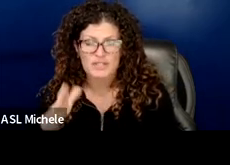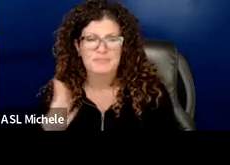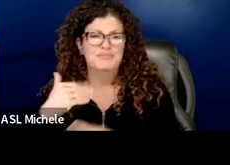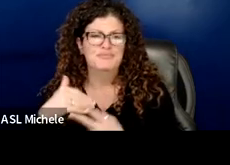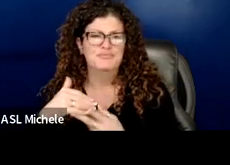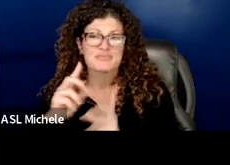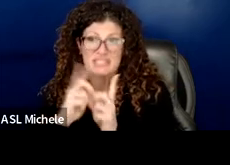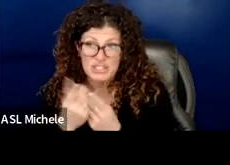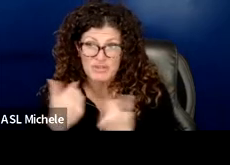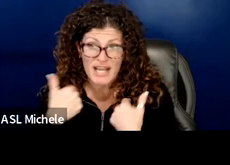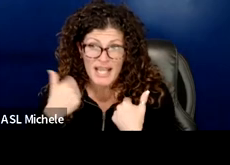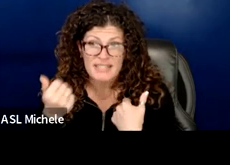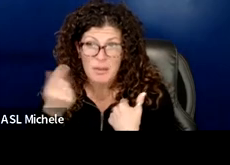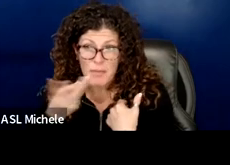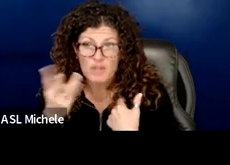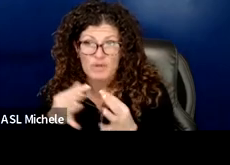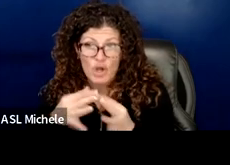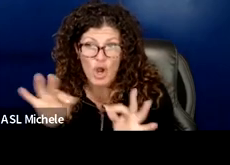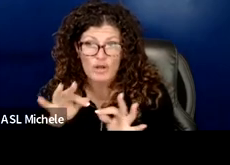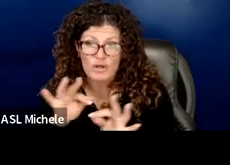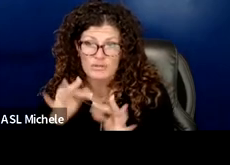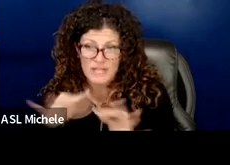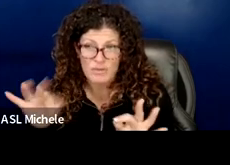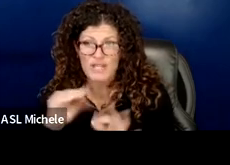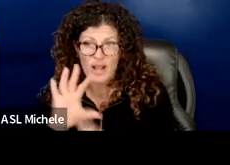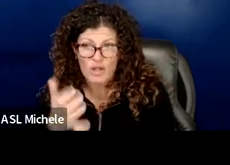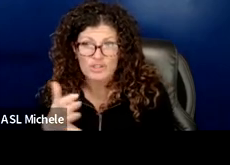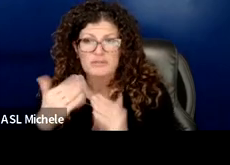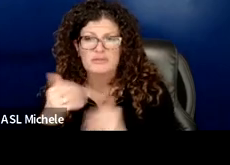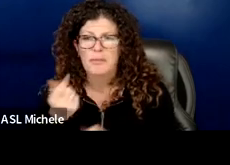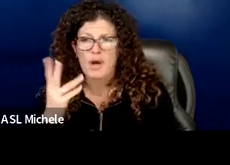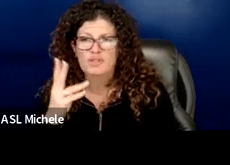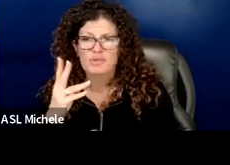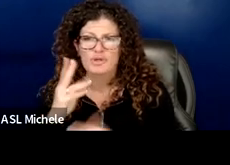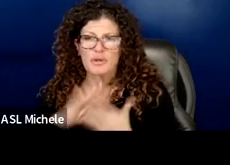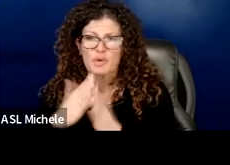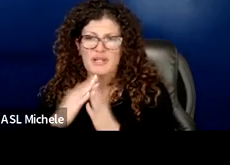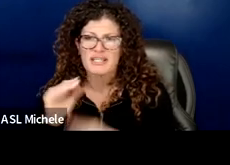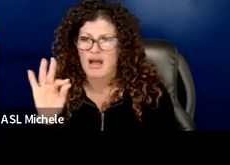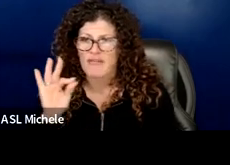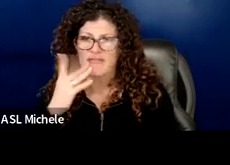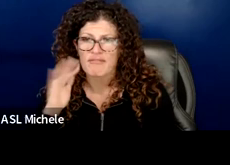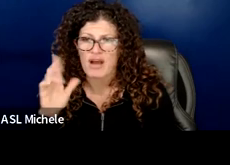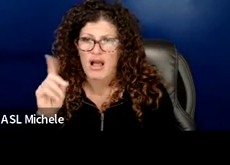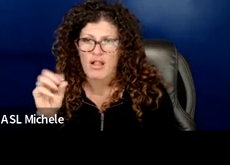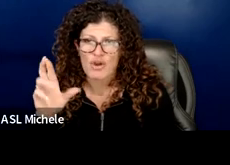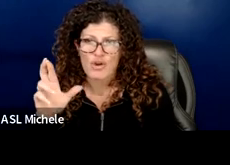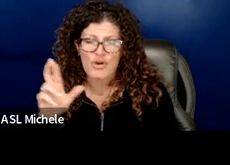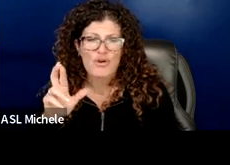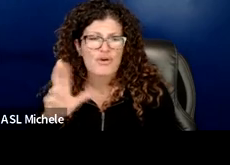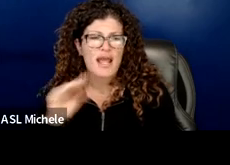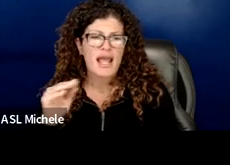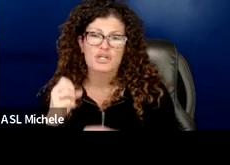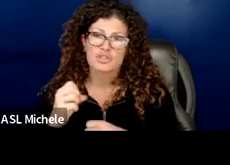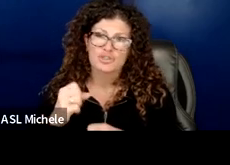has multiple cultures and languages and multiple communities of color um and the importance of social emotional